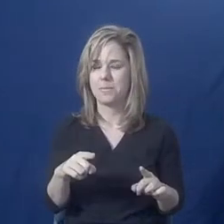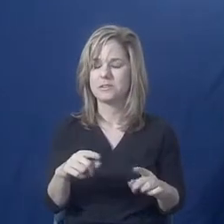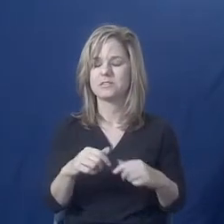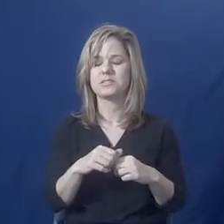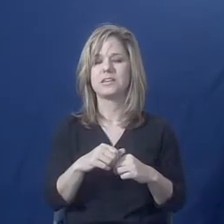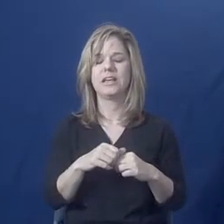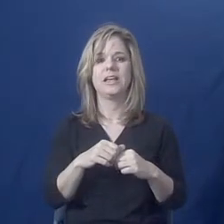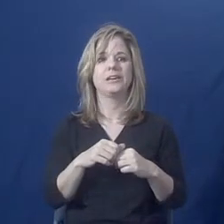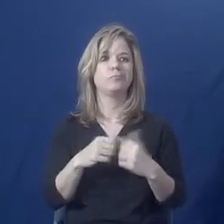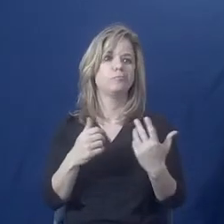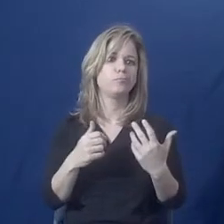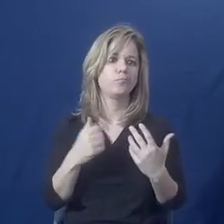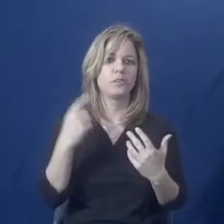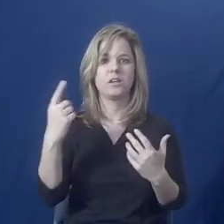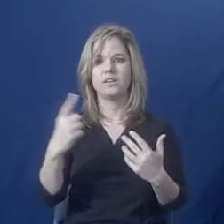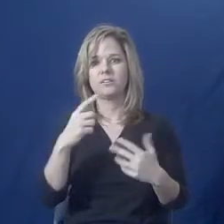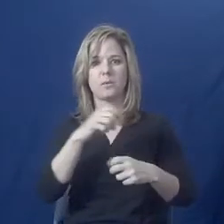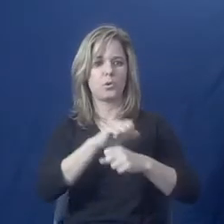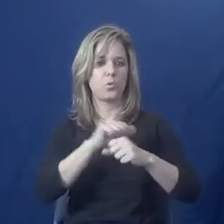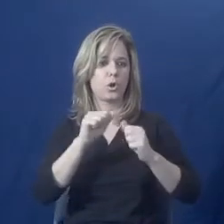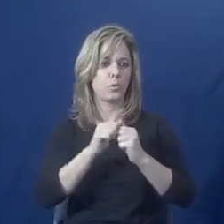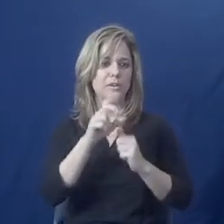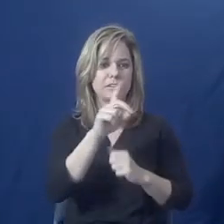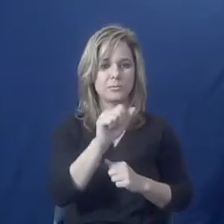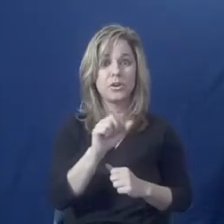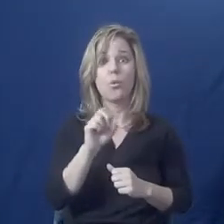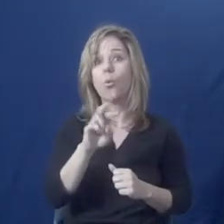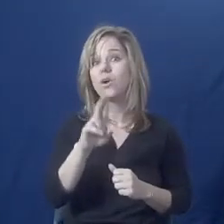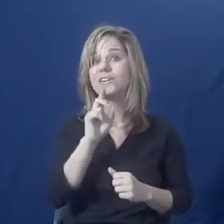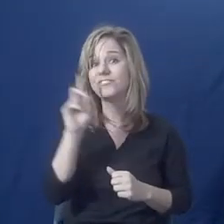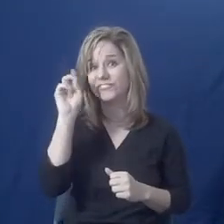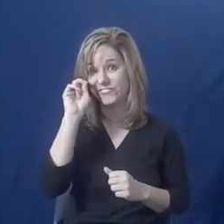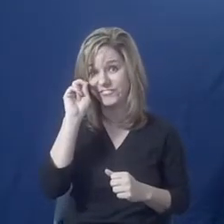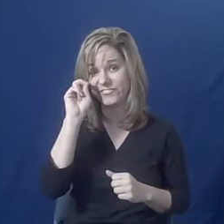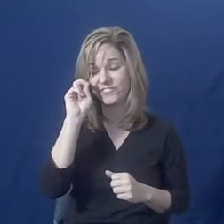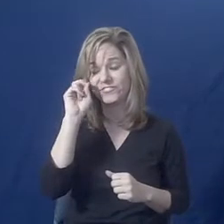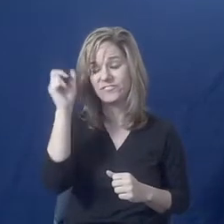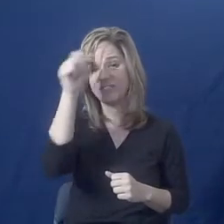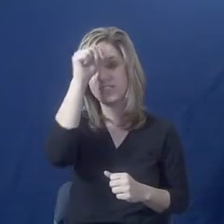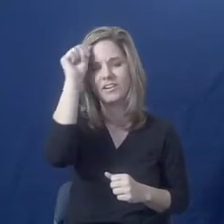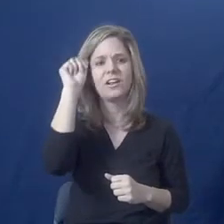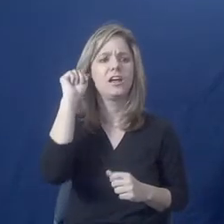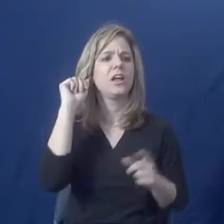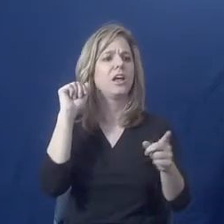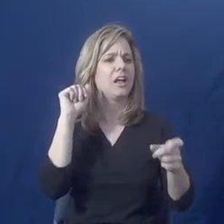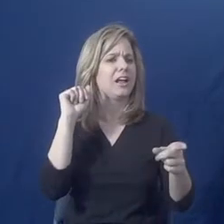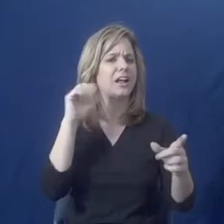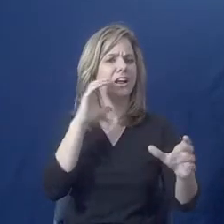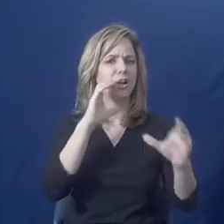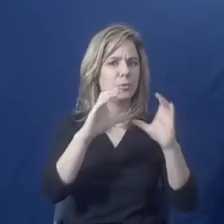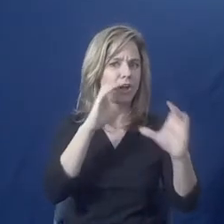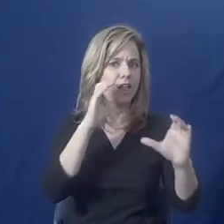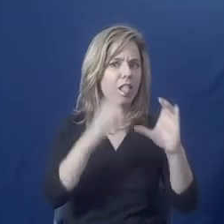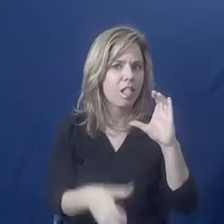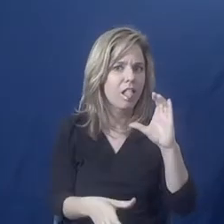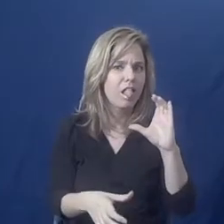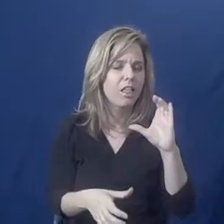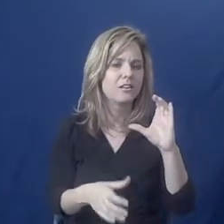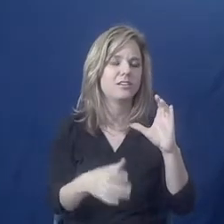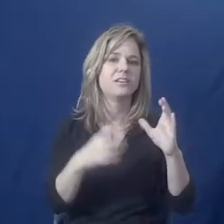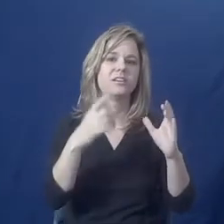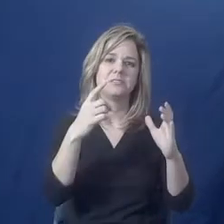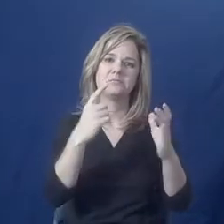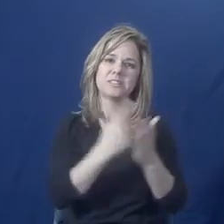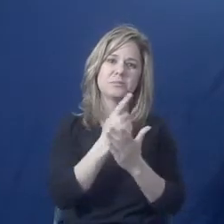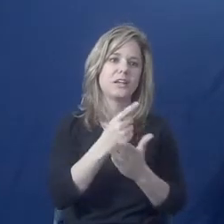people with disabilities or people from the deaf community. And sometimes communication takes a little more